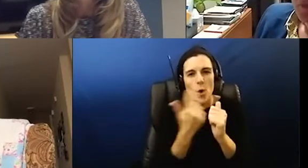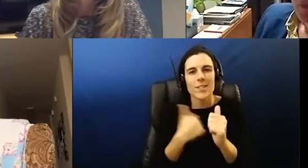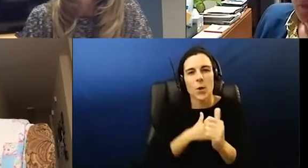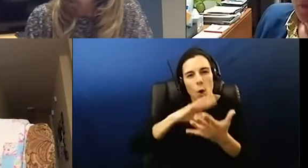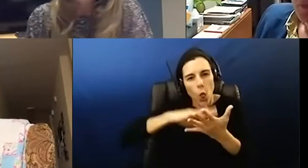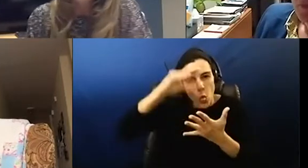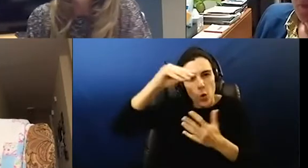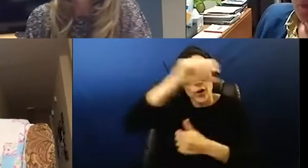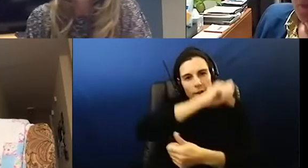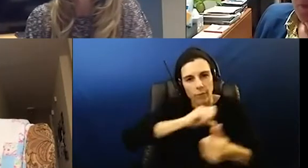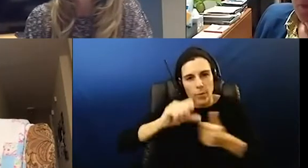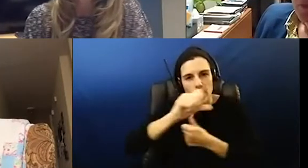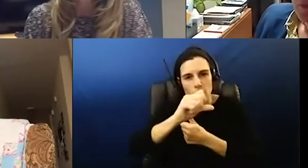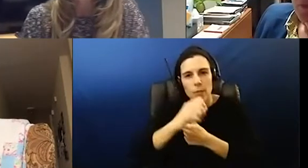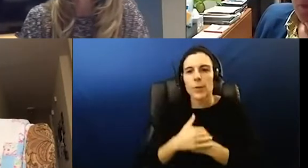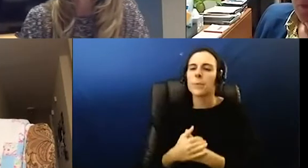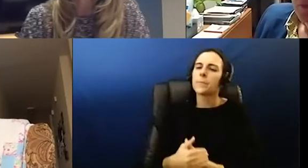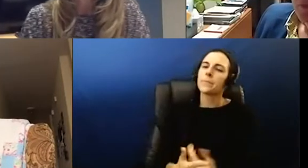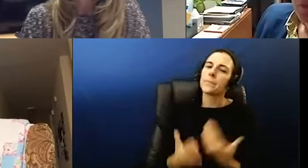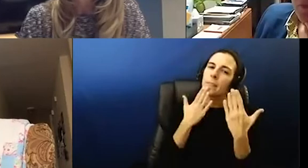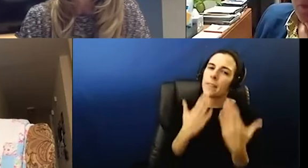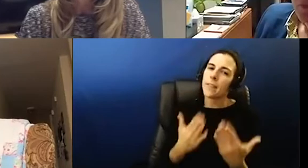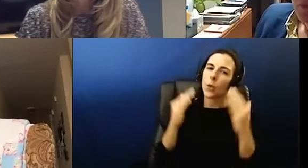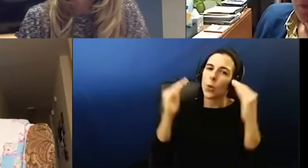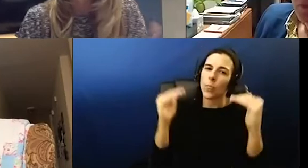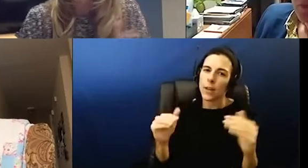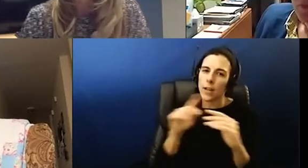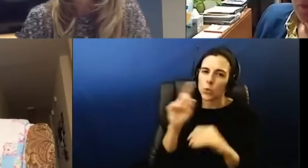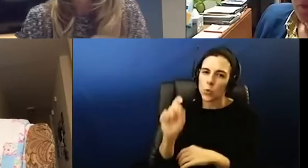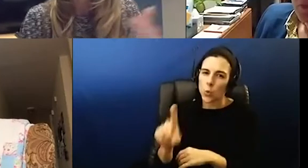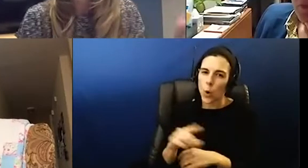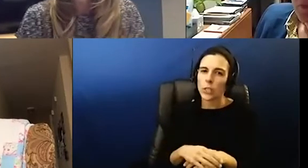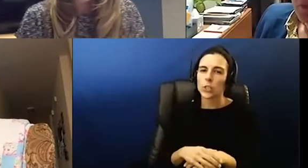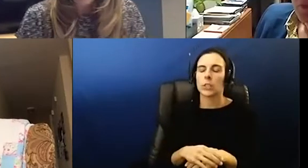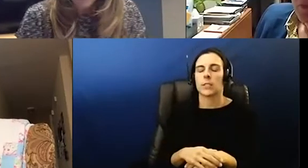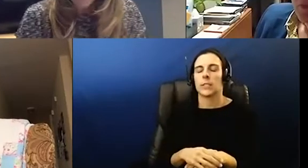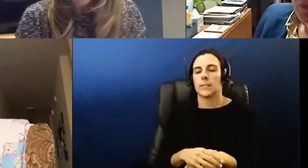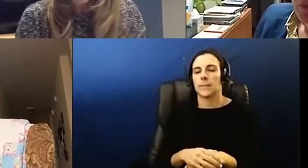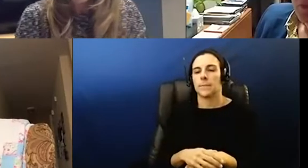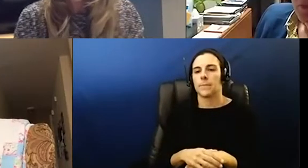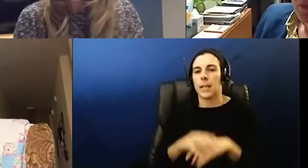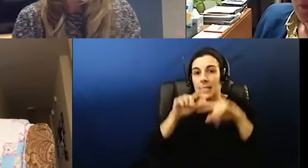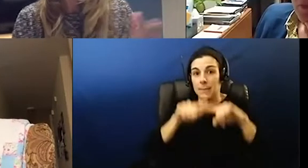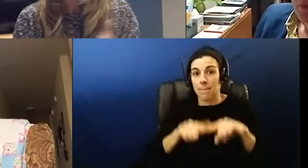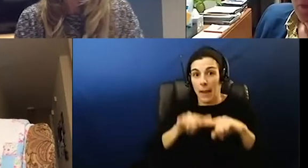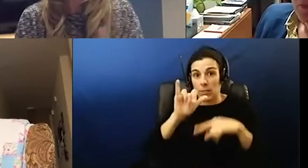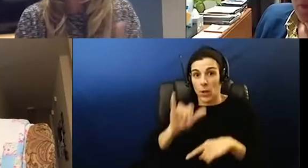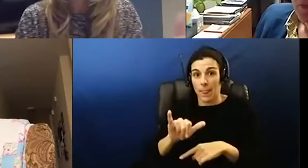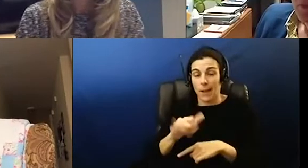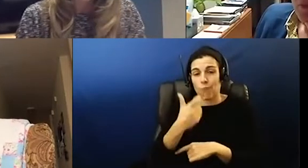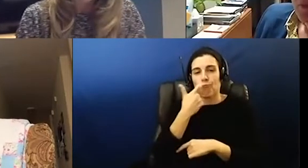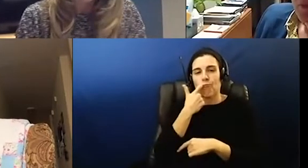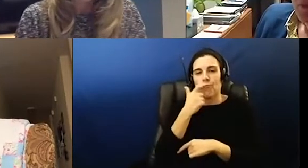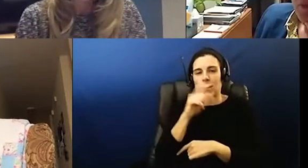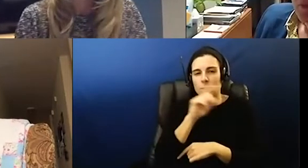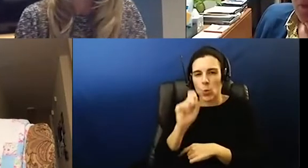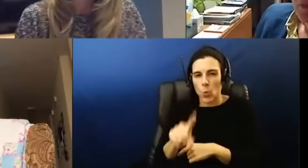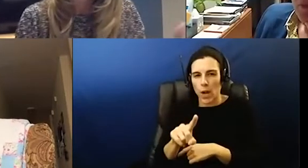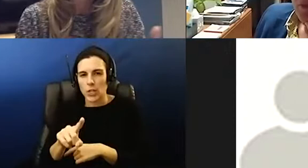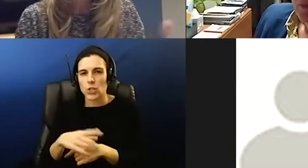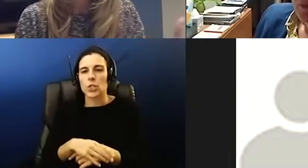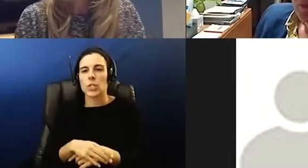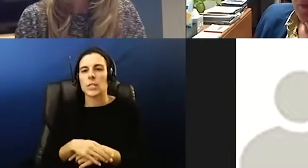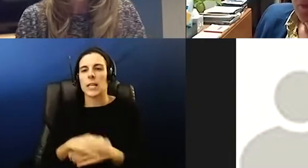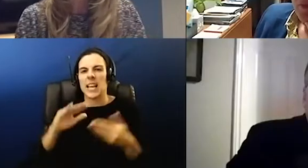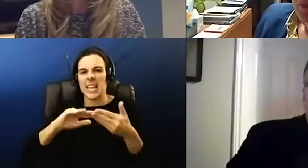thank you and this this next question it's kind of indicative based on that question to how split people in the community are